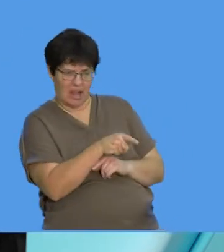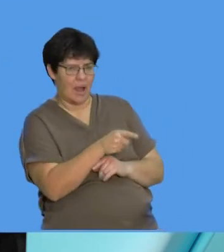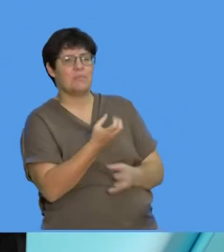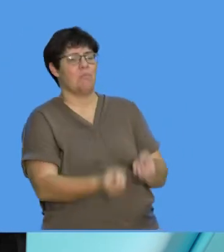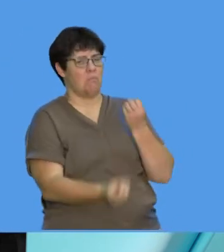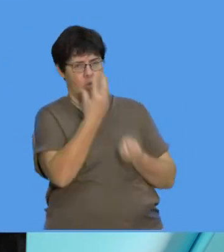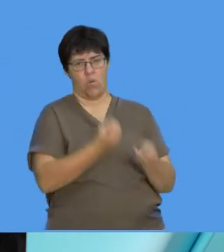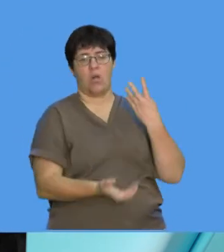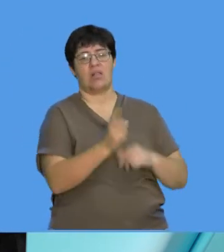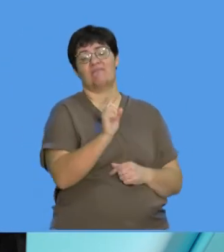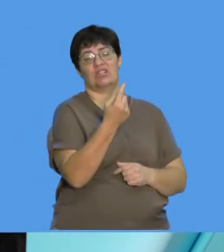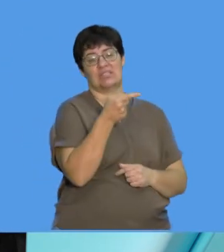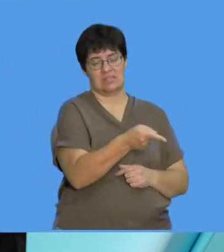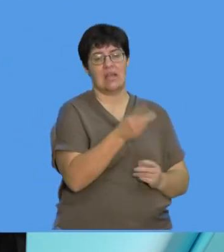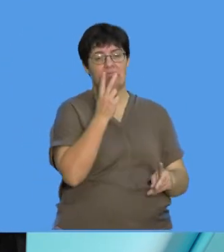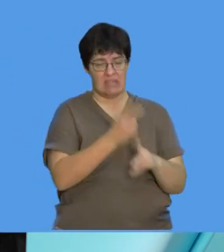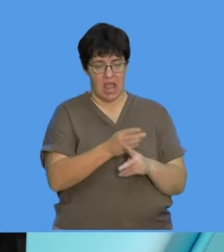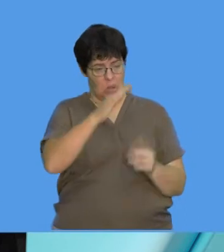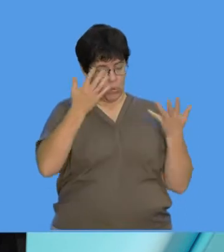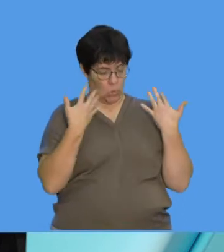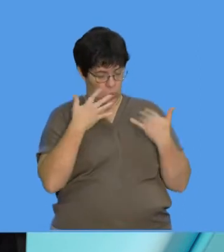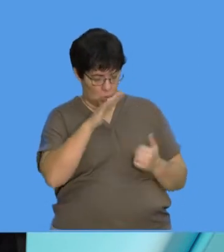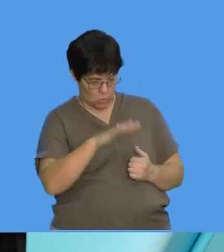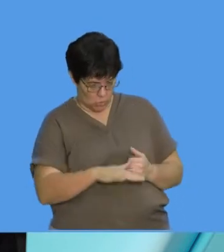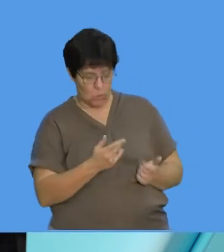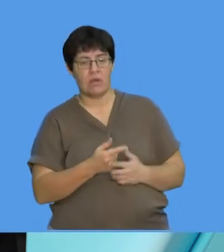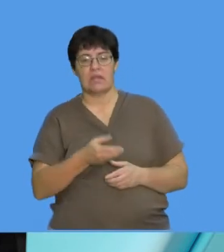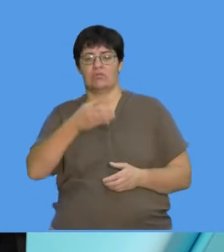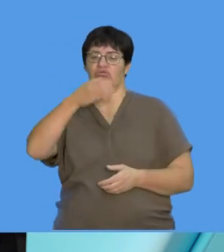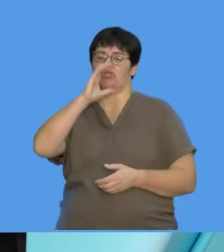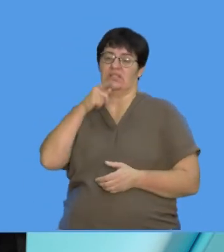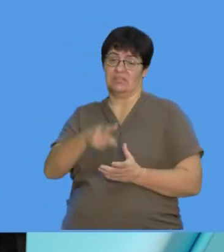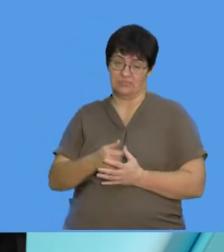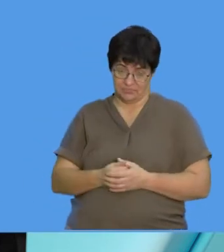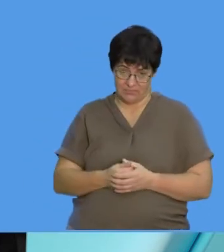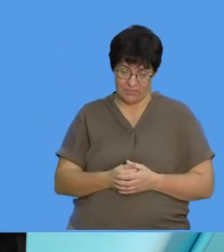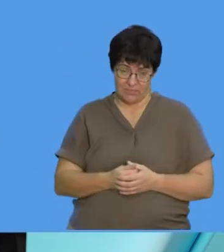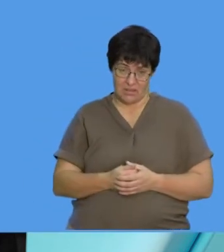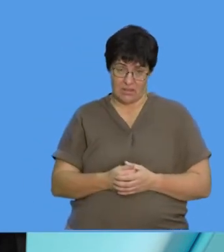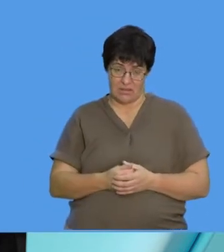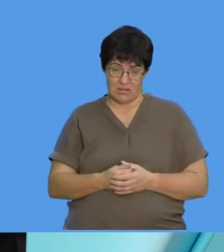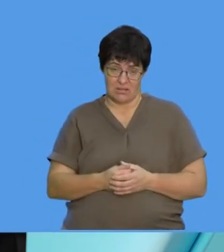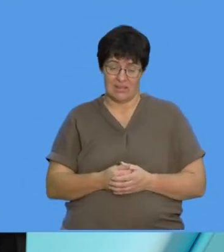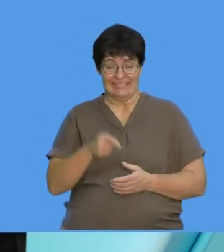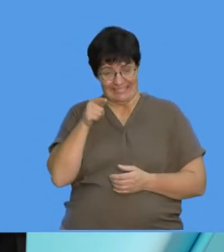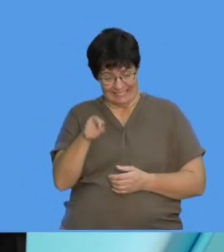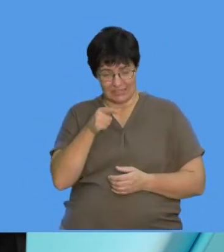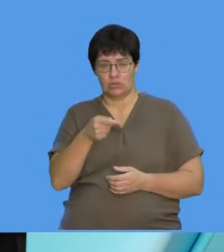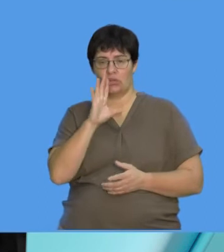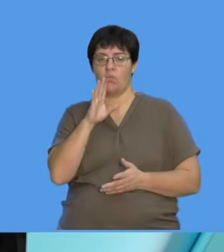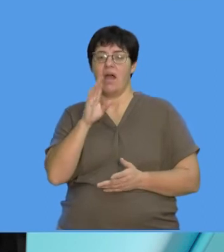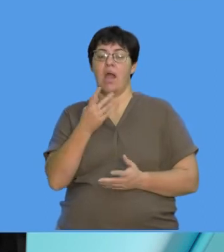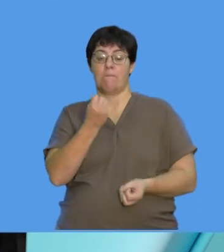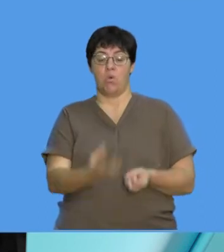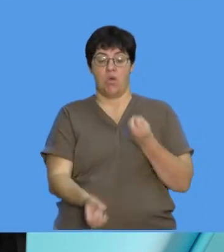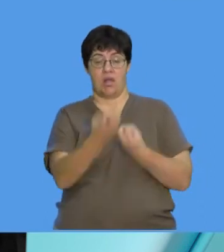dirty, that you boil all the water before you drink it. So, you boil it in a pot, in a kettle, and you leave it and that's